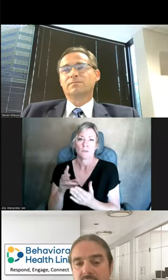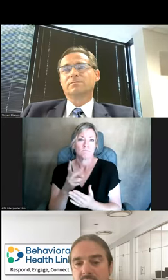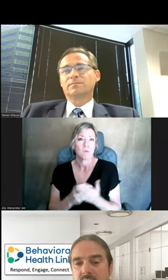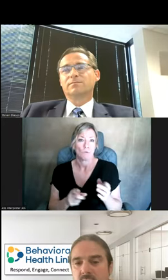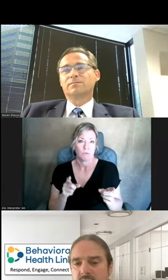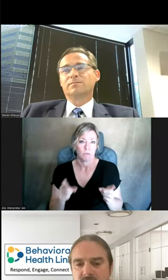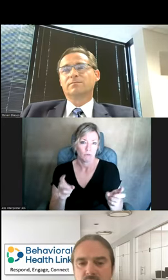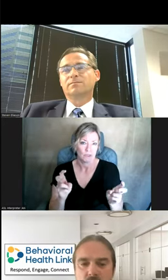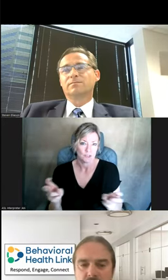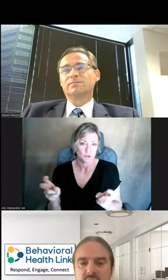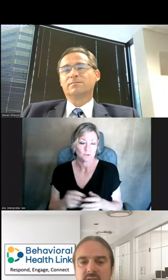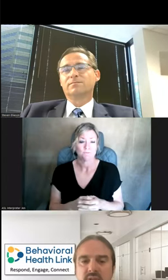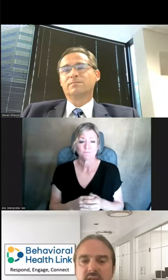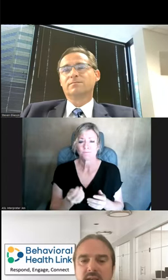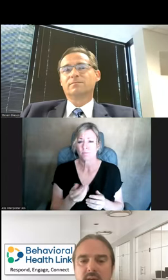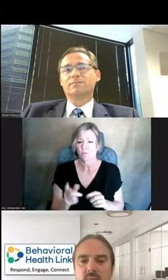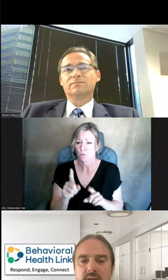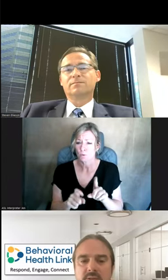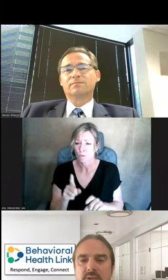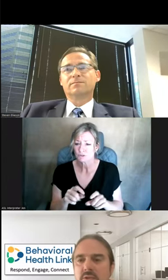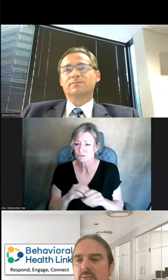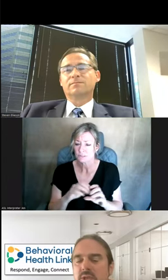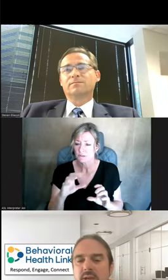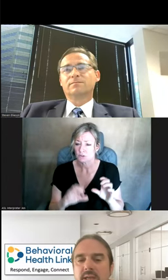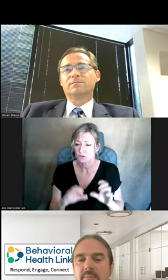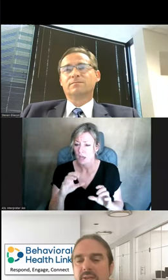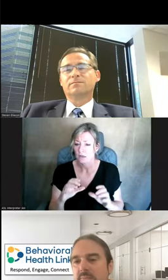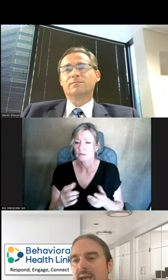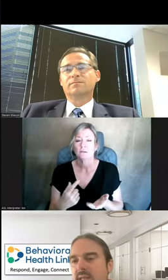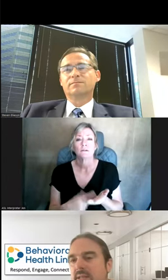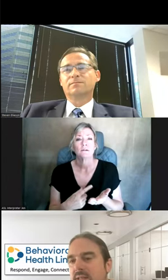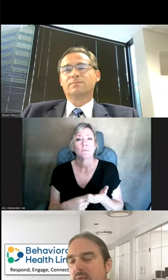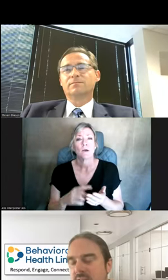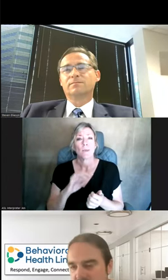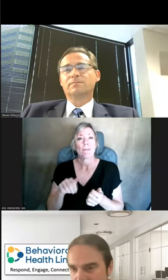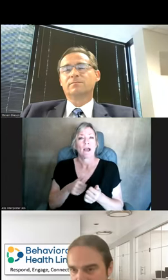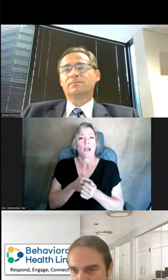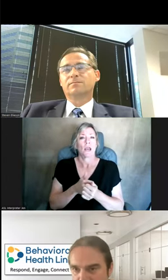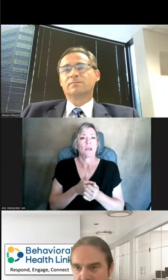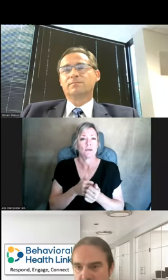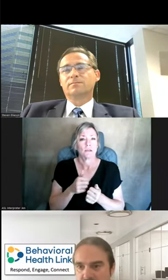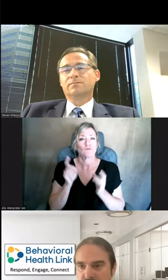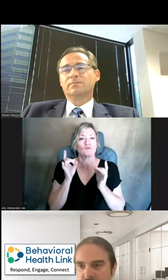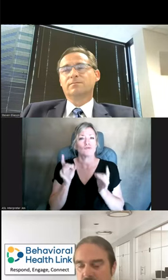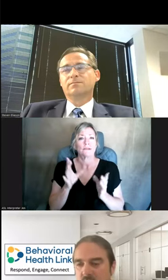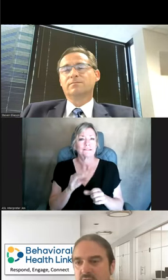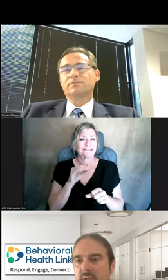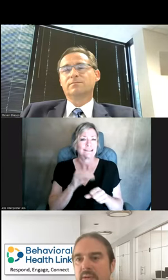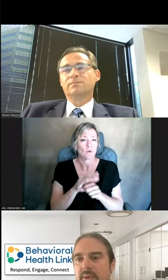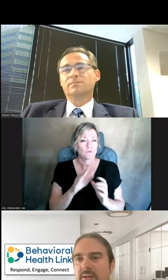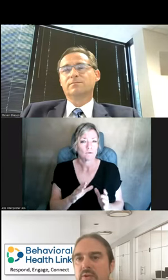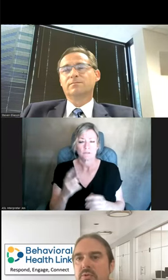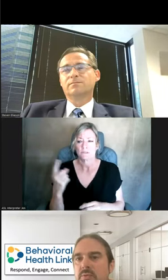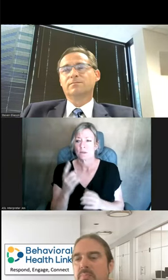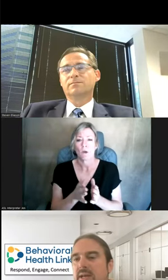ways. There's a few questions in the chat I wanted to turn to. You were talking about the back end and crisis counselors. There was a question